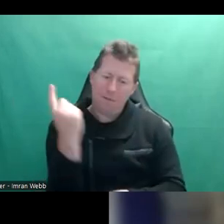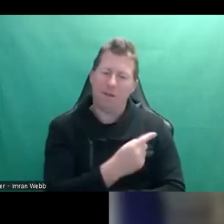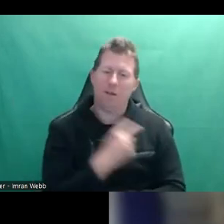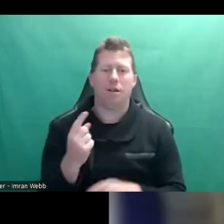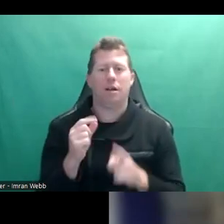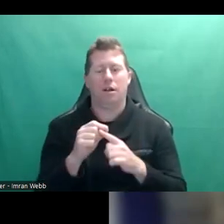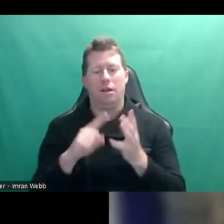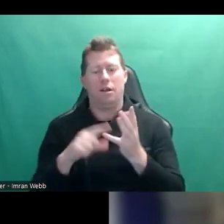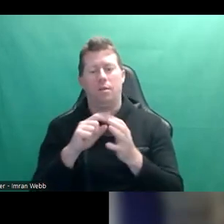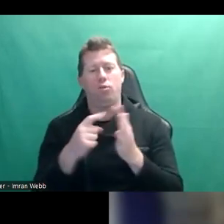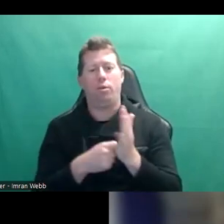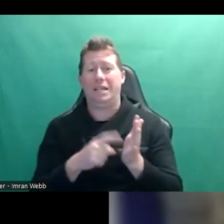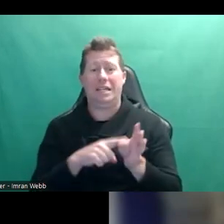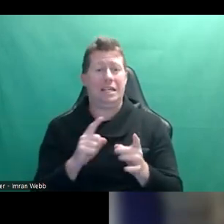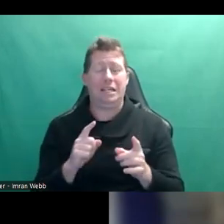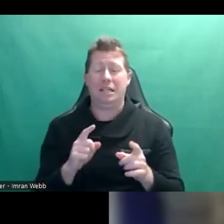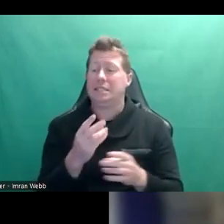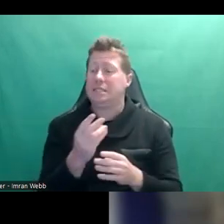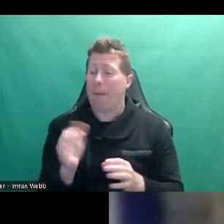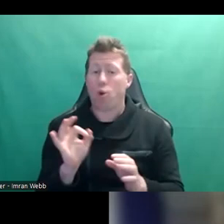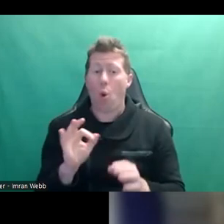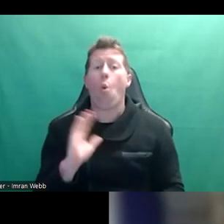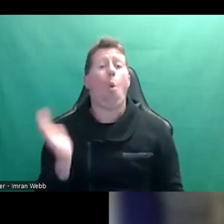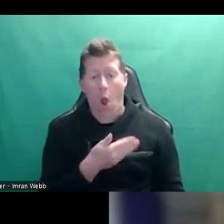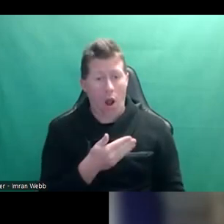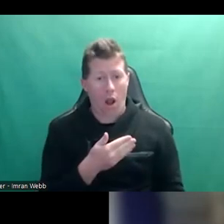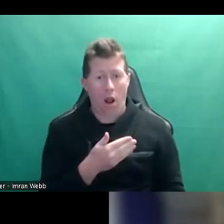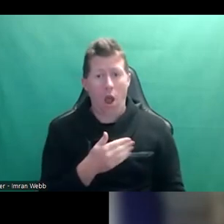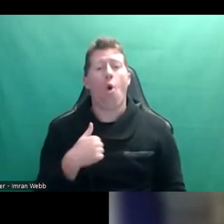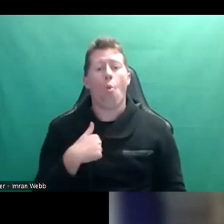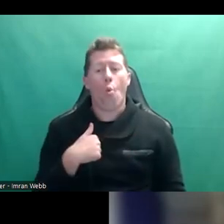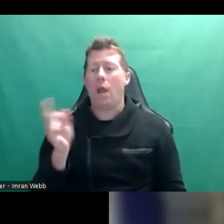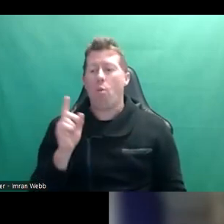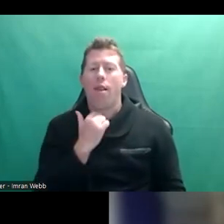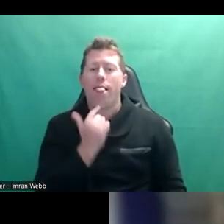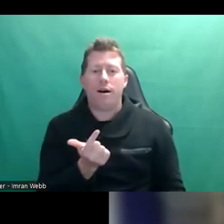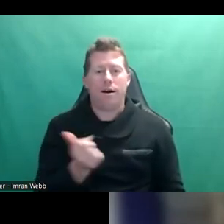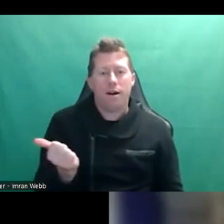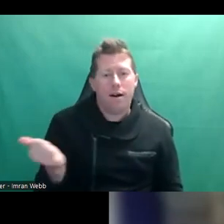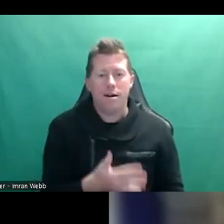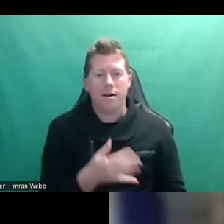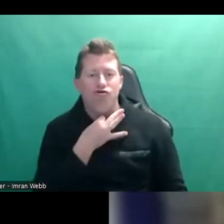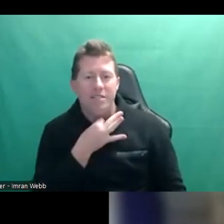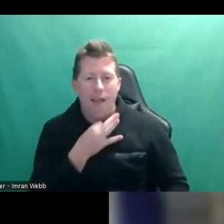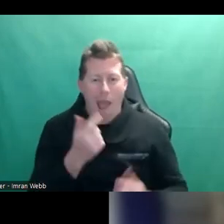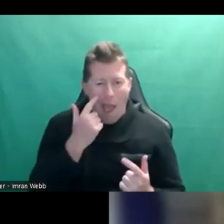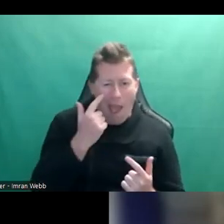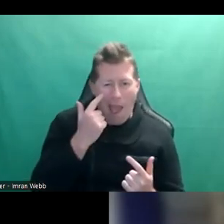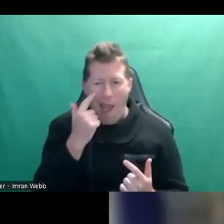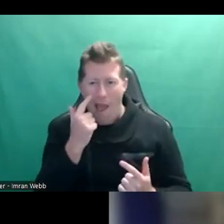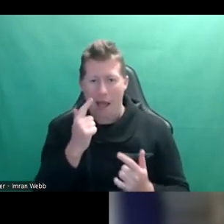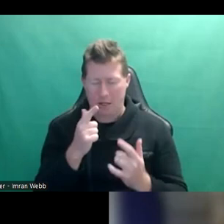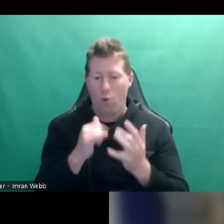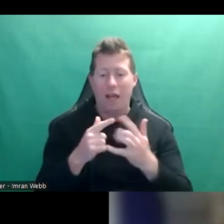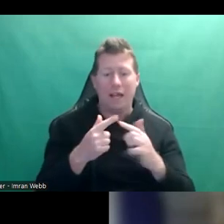people. This is everybody who goes through puberty wants to take more risks. And it can be manifest in many different ways. But, you know, you can imagine sexual risks